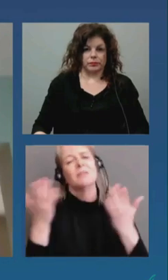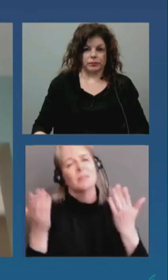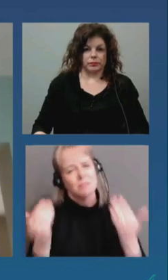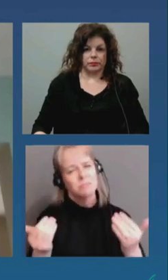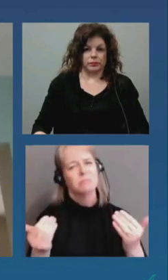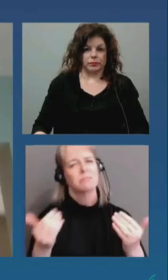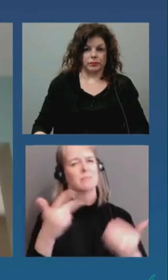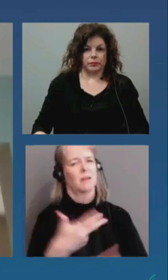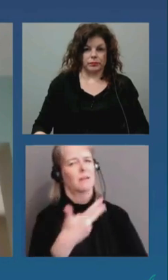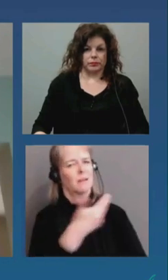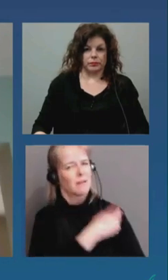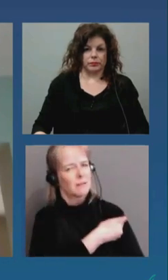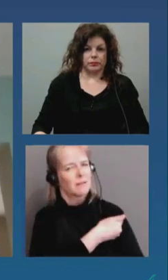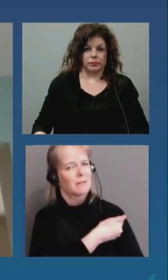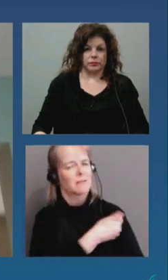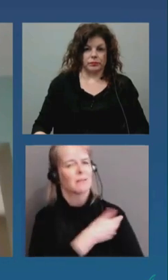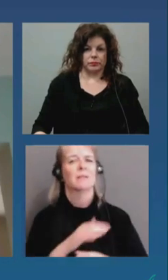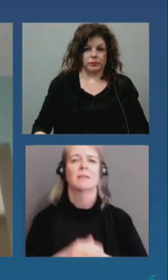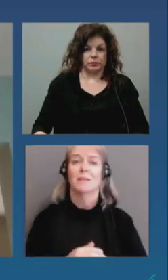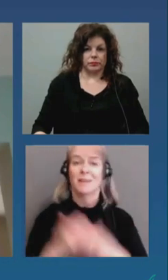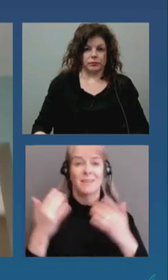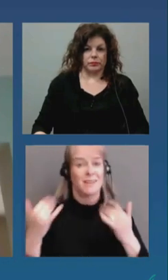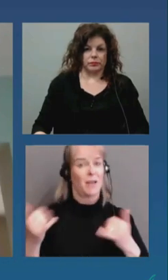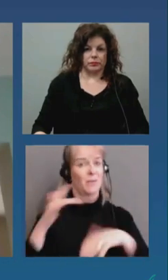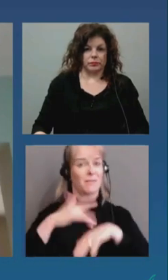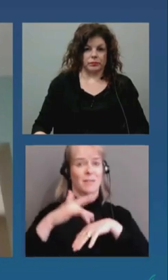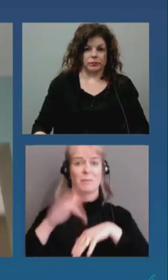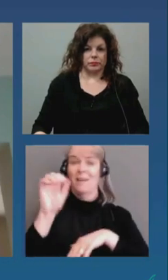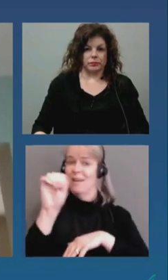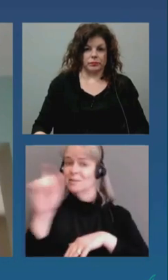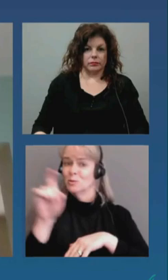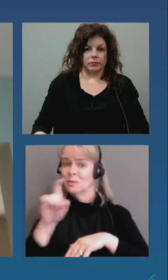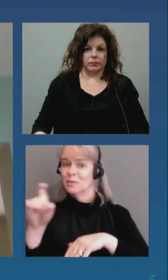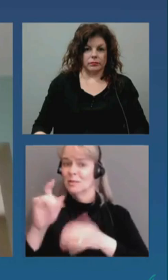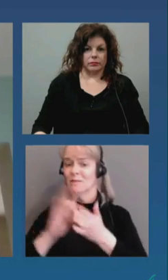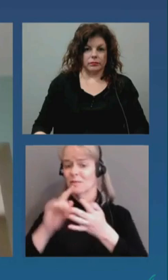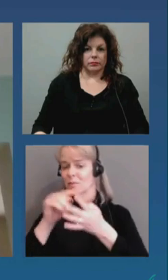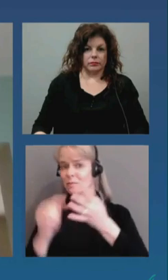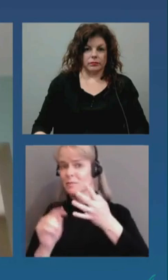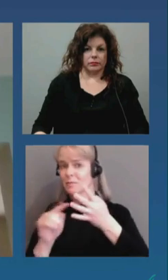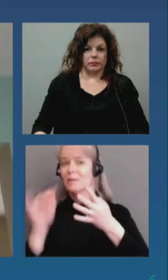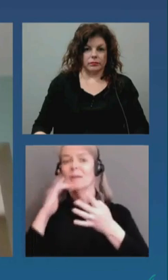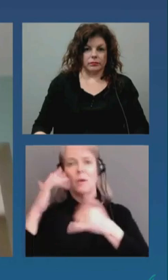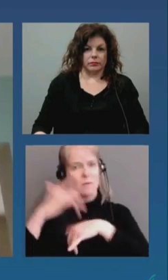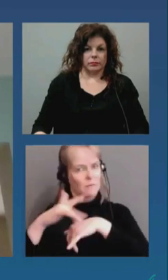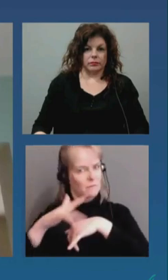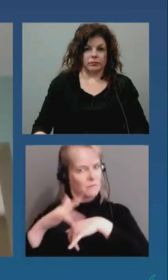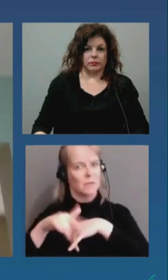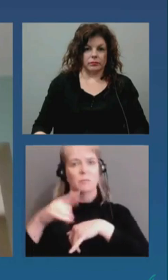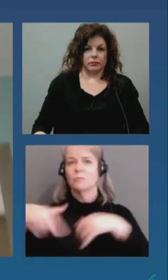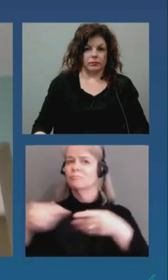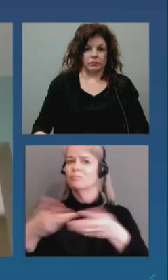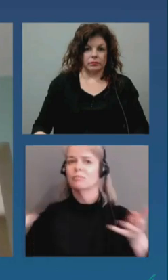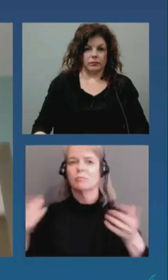AstraZeneca is now available to residents 40 years of age and older at local pharmacies. Please encourage your friends, families, colleagues, neighbours,